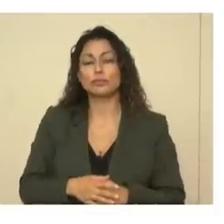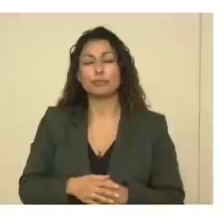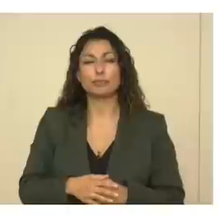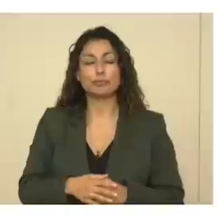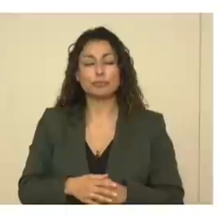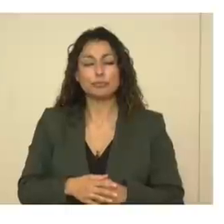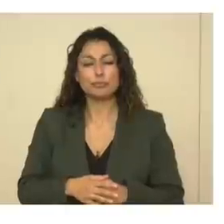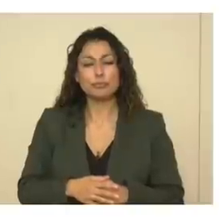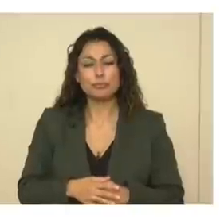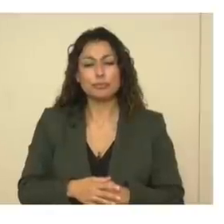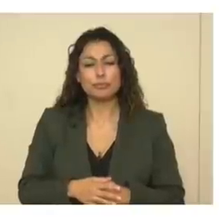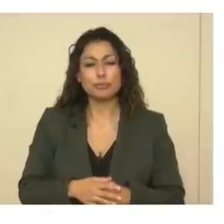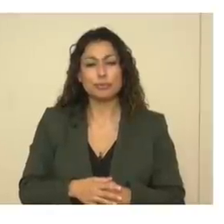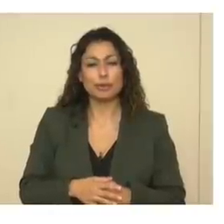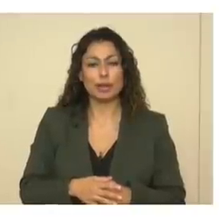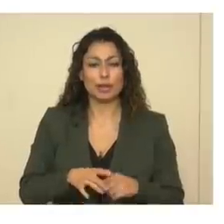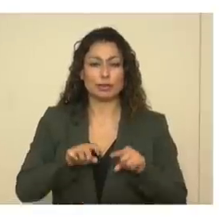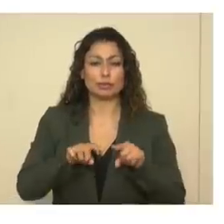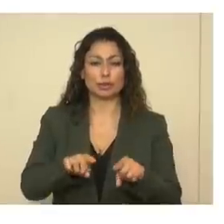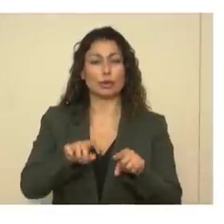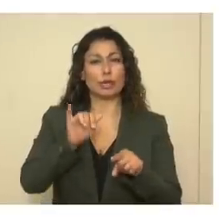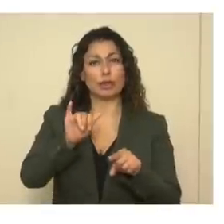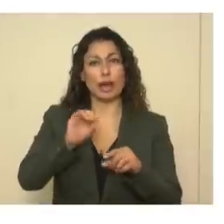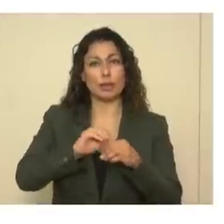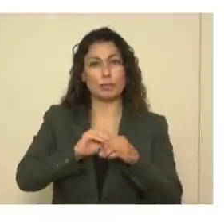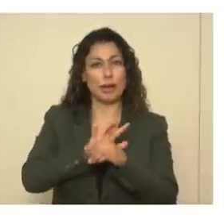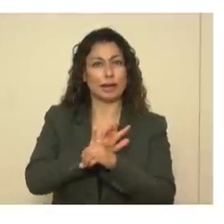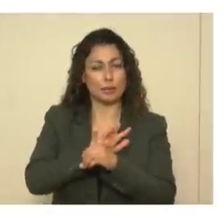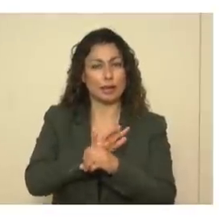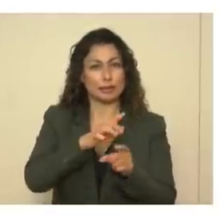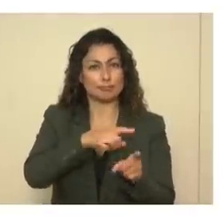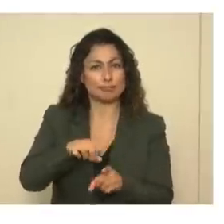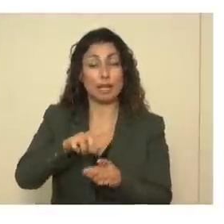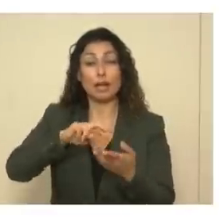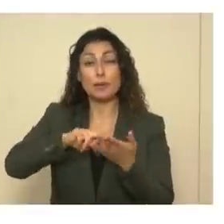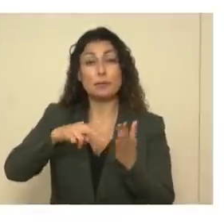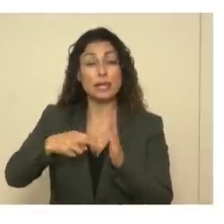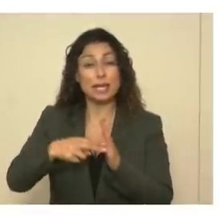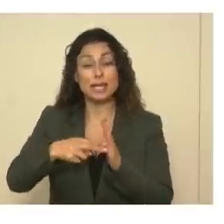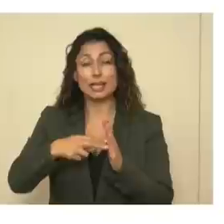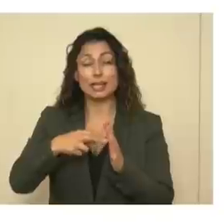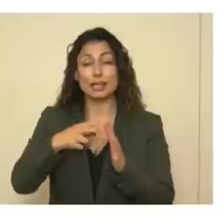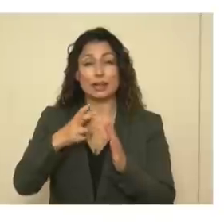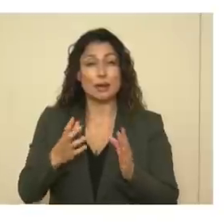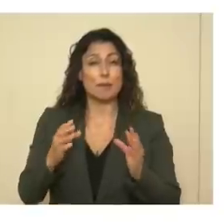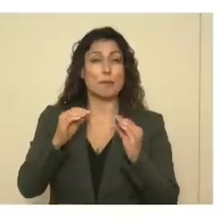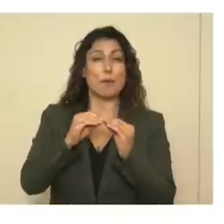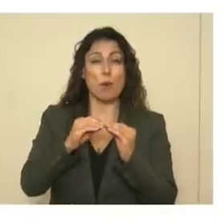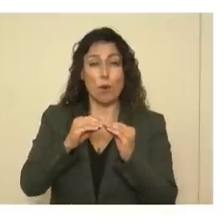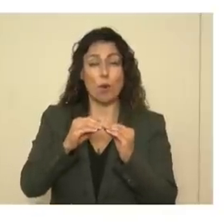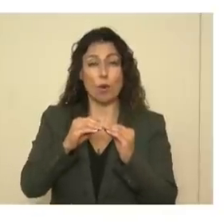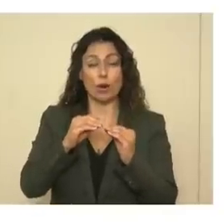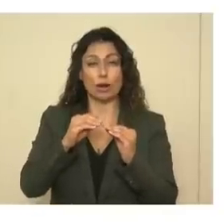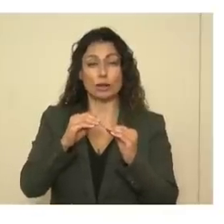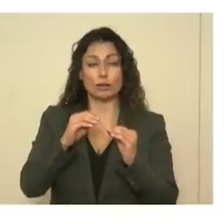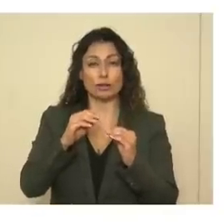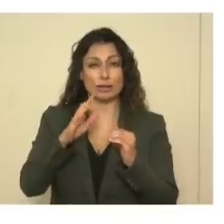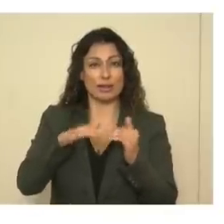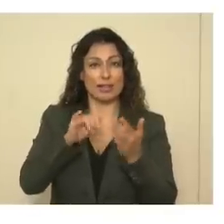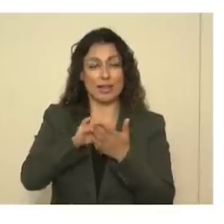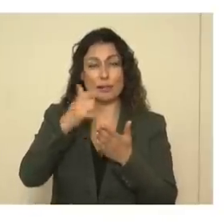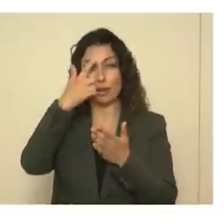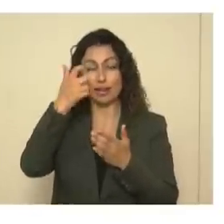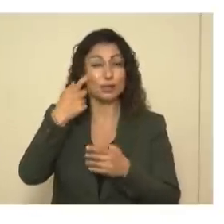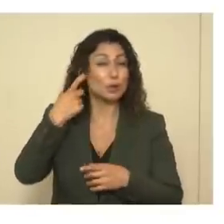duration of the pandemic. And that means that there are even more than that because the